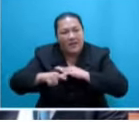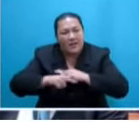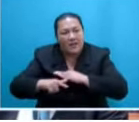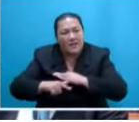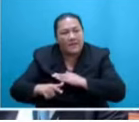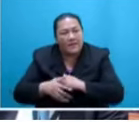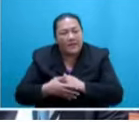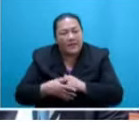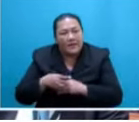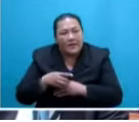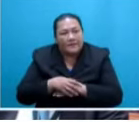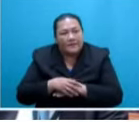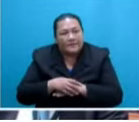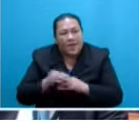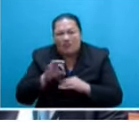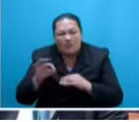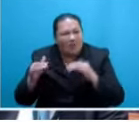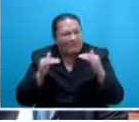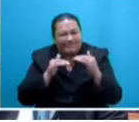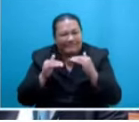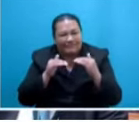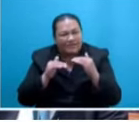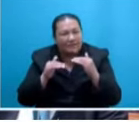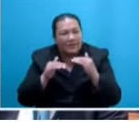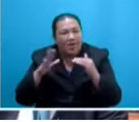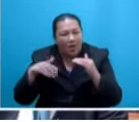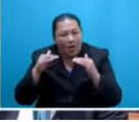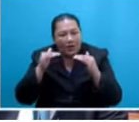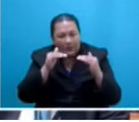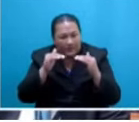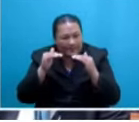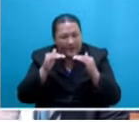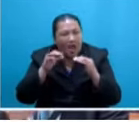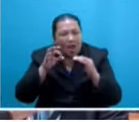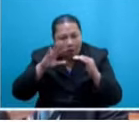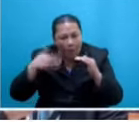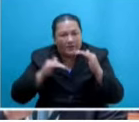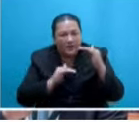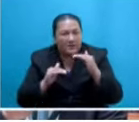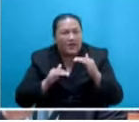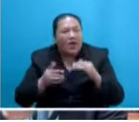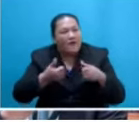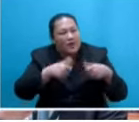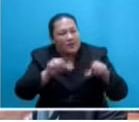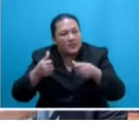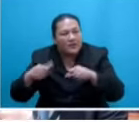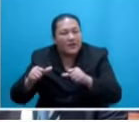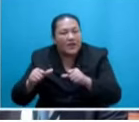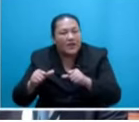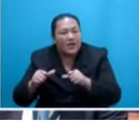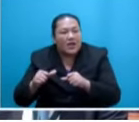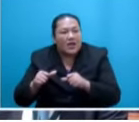as a king's subject. Accordingly, equal citizenship was designed and achieved and promoted two kinds of equality.